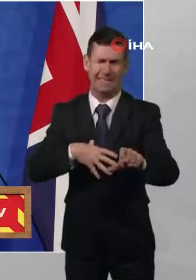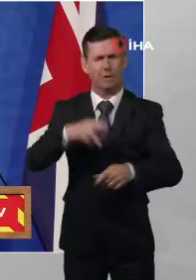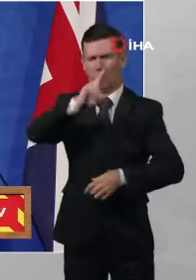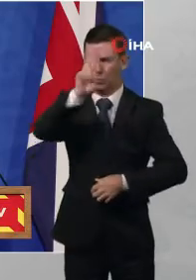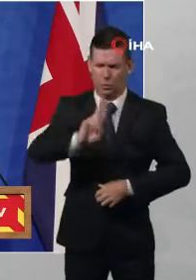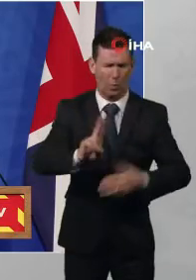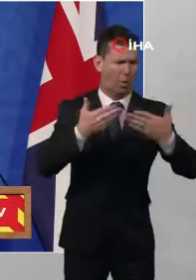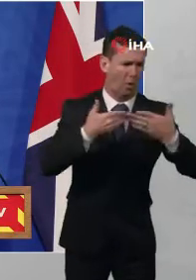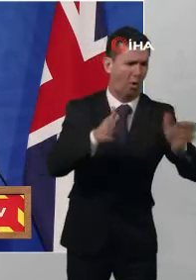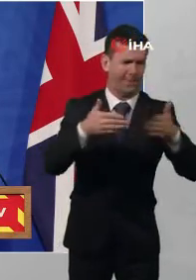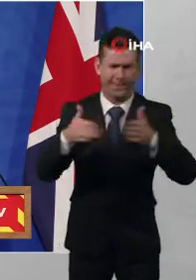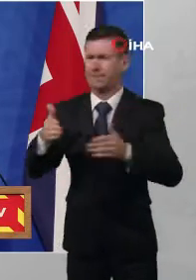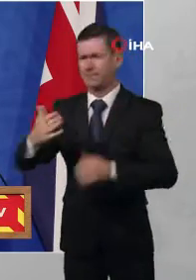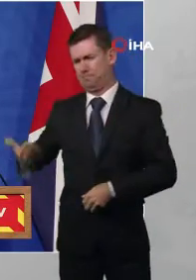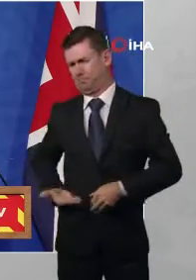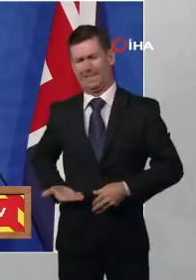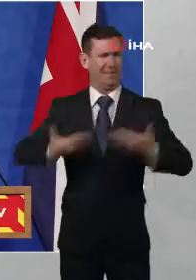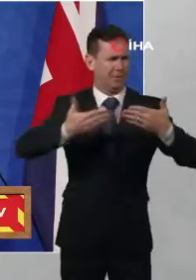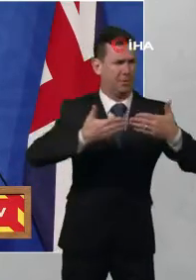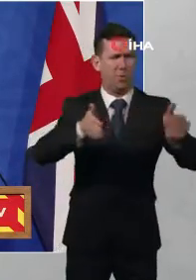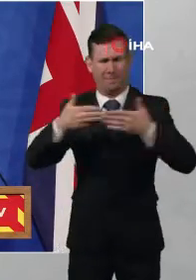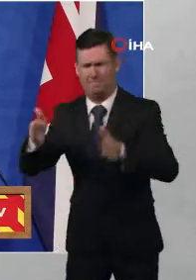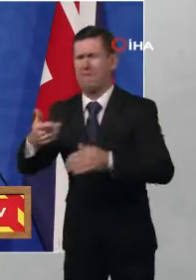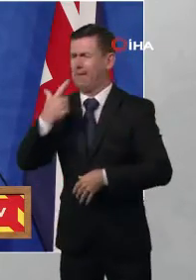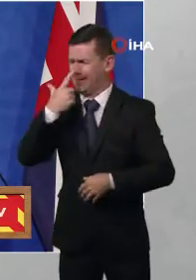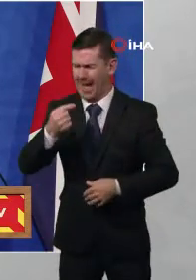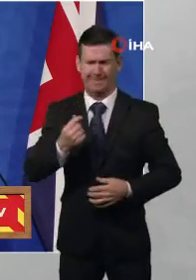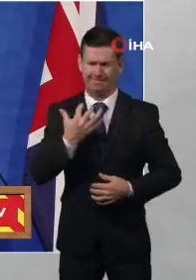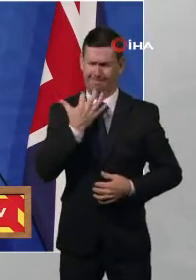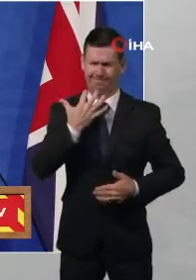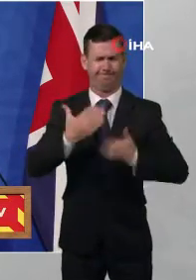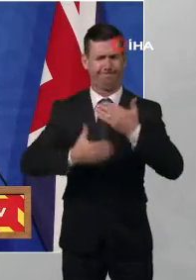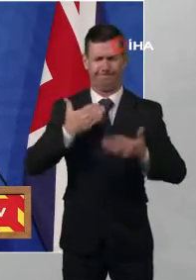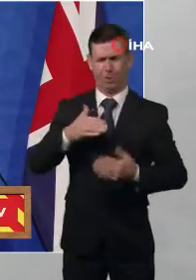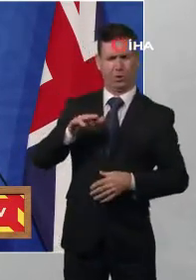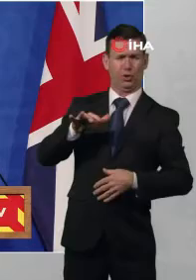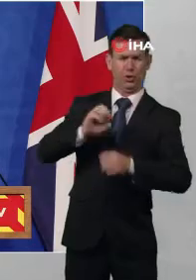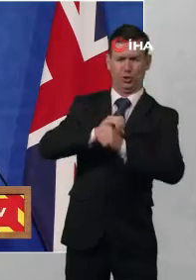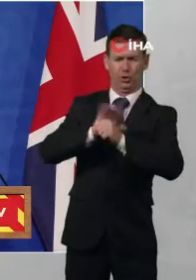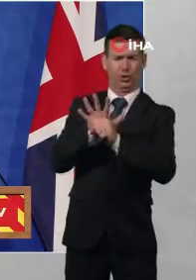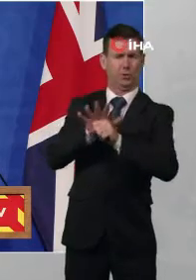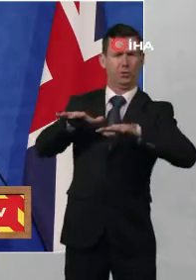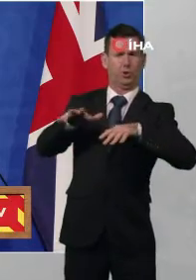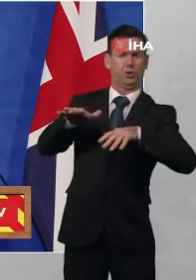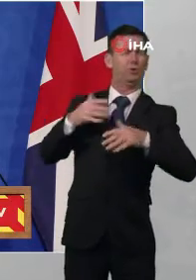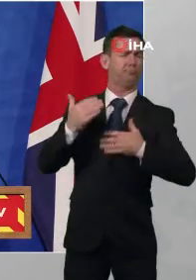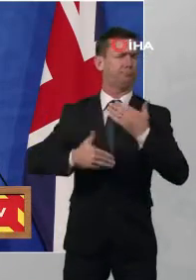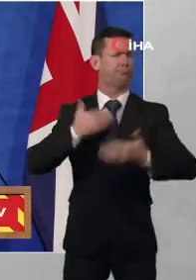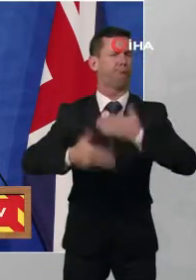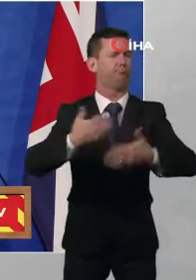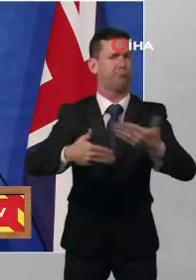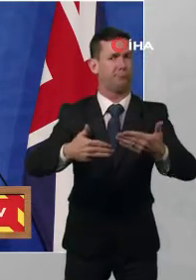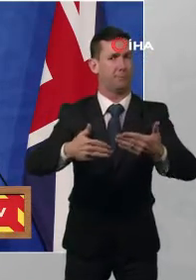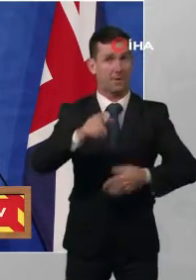and we can find a way to live with this virus but the weeks ahead are going to be challenging